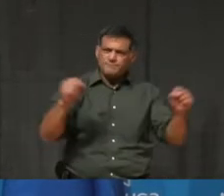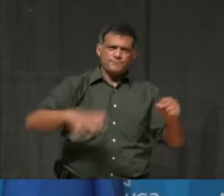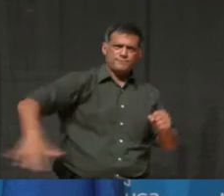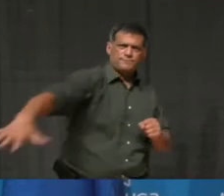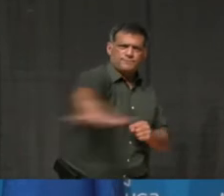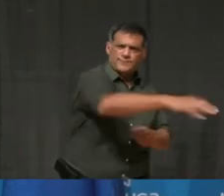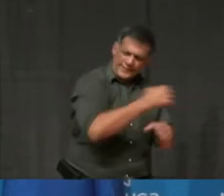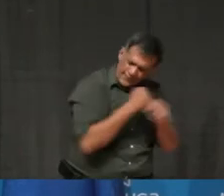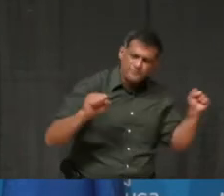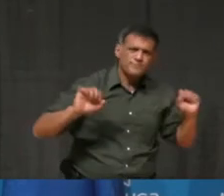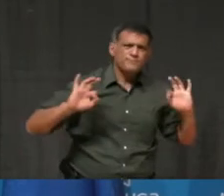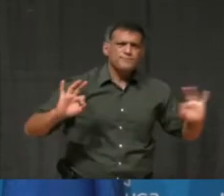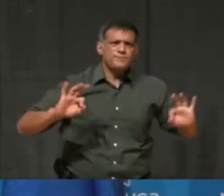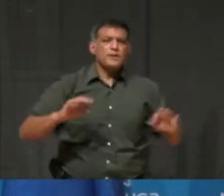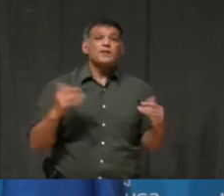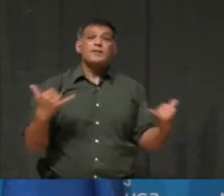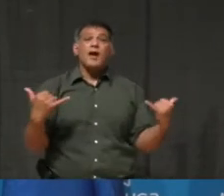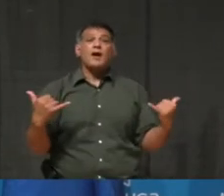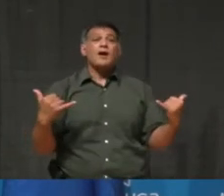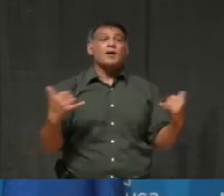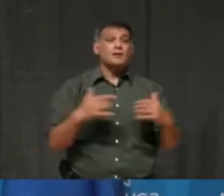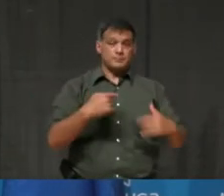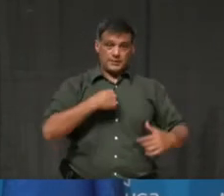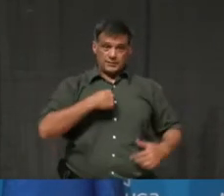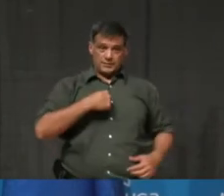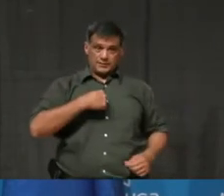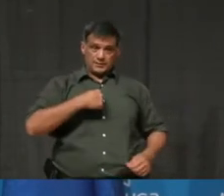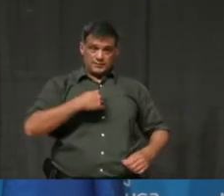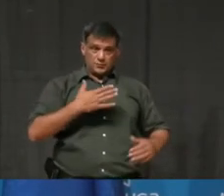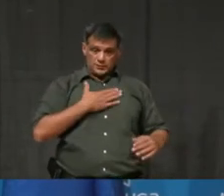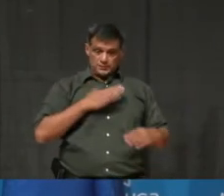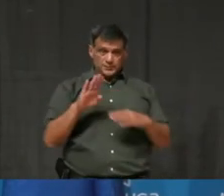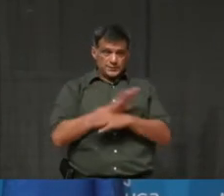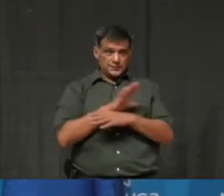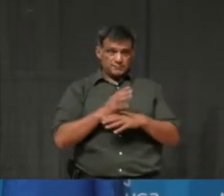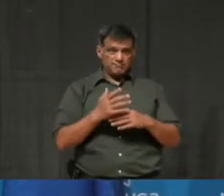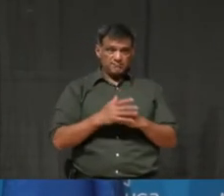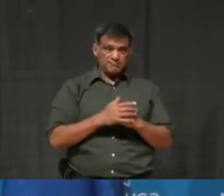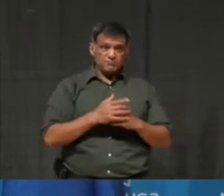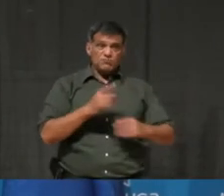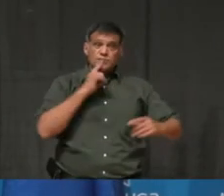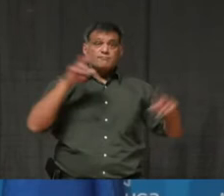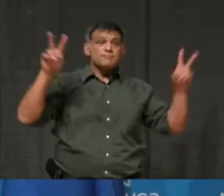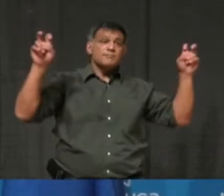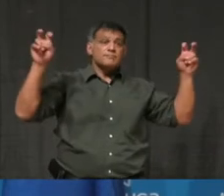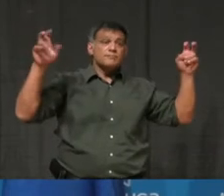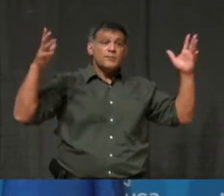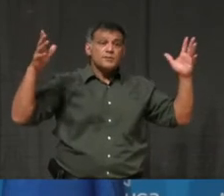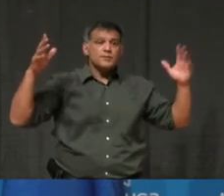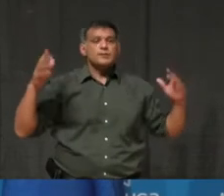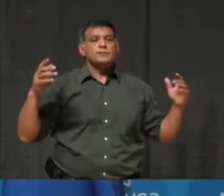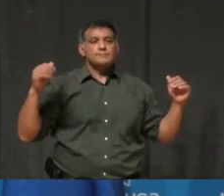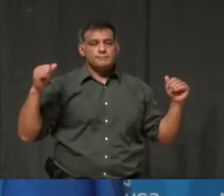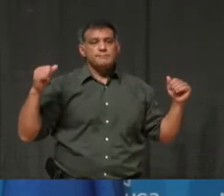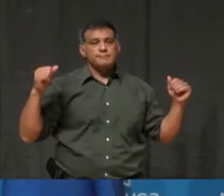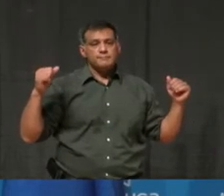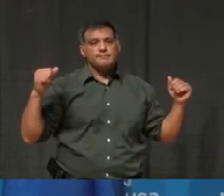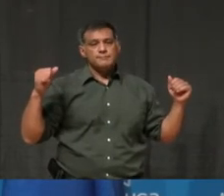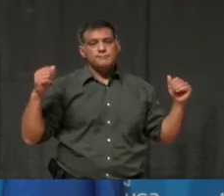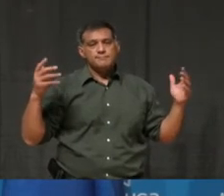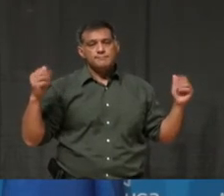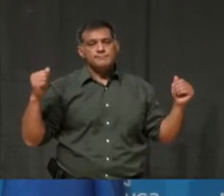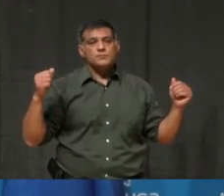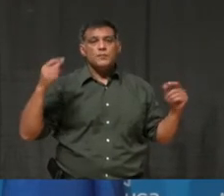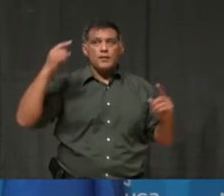But today, the real issue for me and my business and businesses in my community is that while the